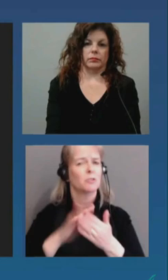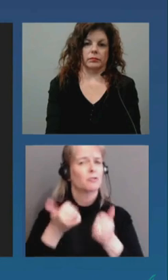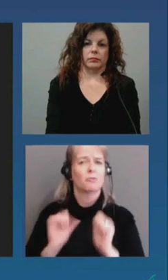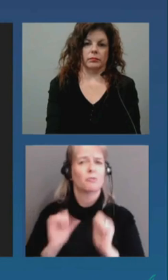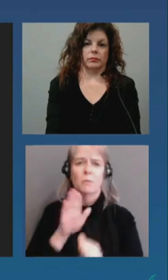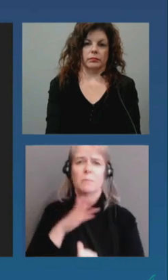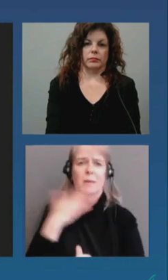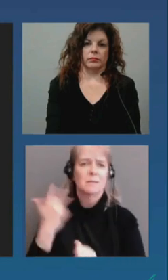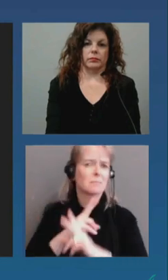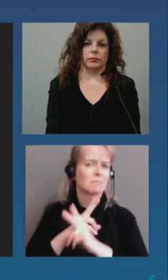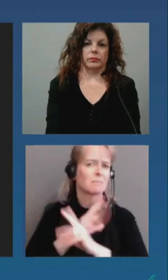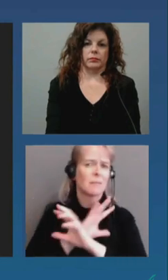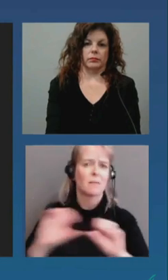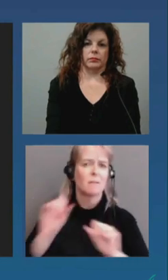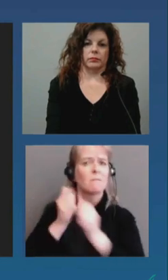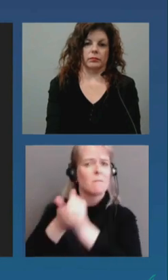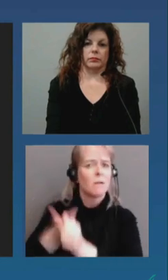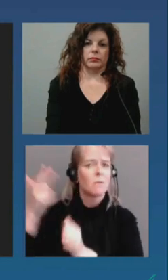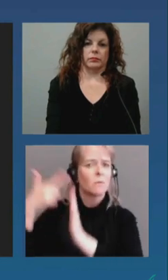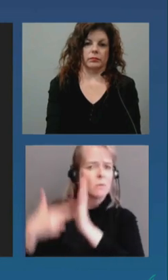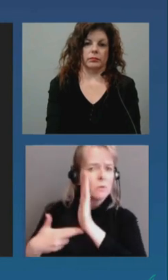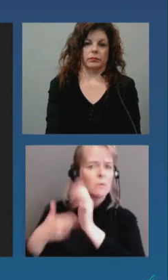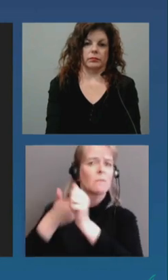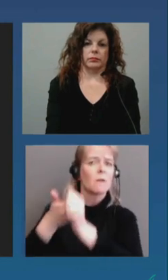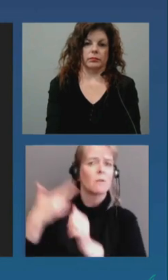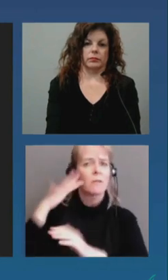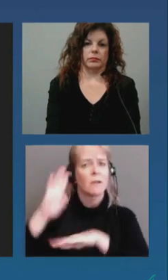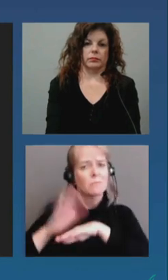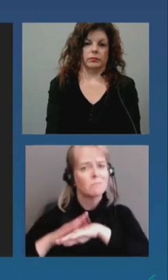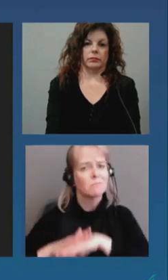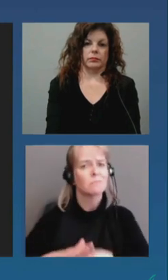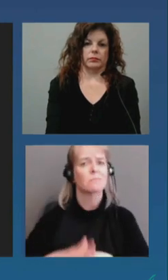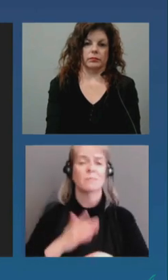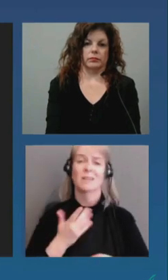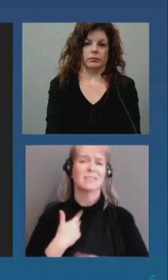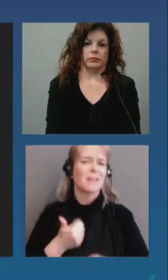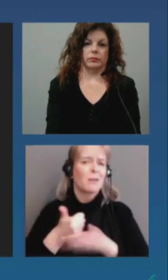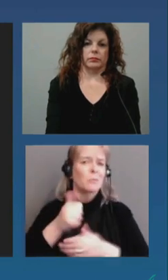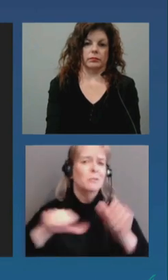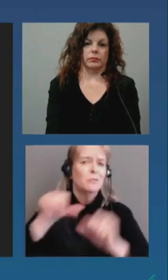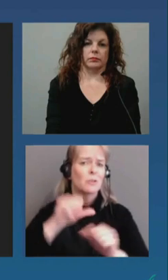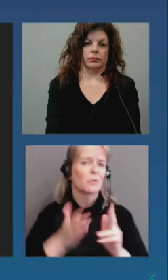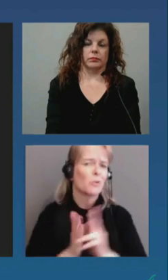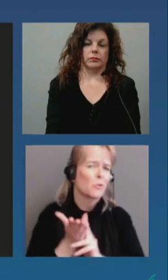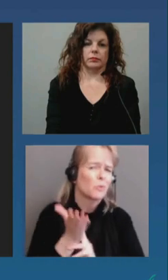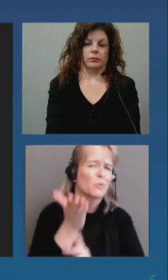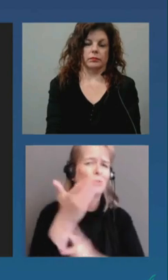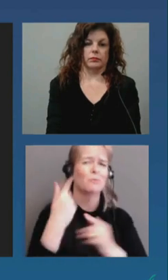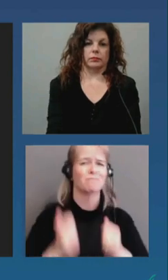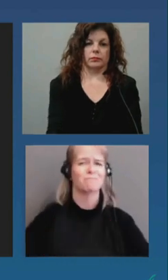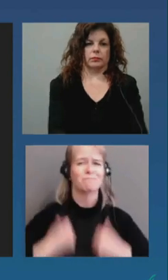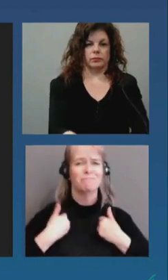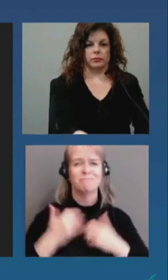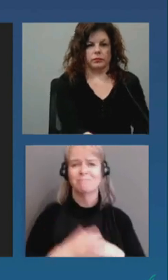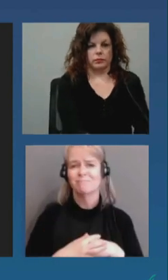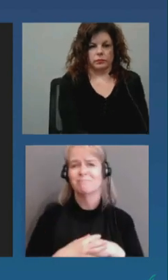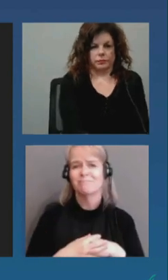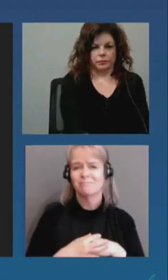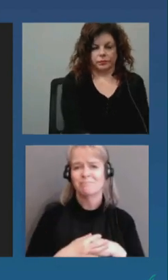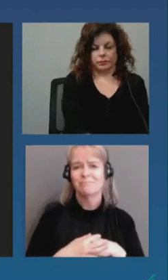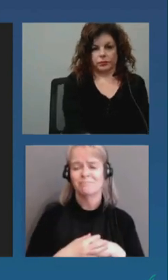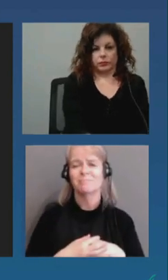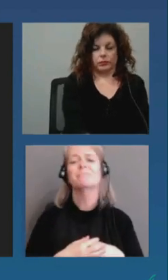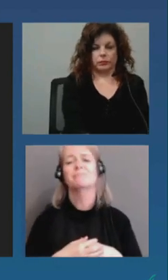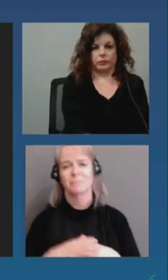and let's help each other through this difficult time yeah thank you all for that and i appreciate